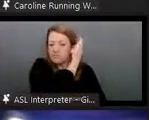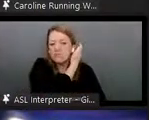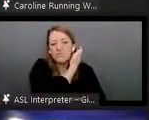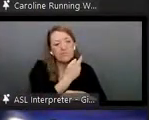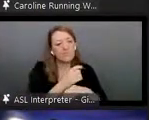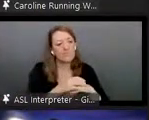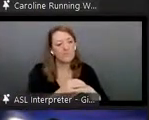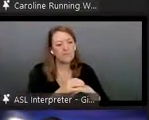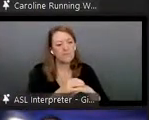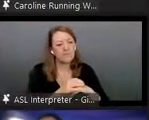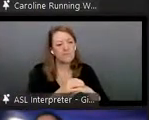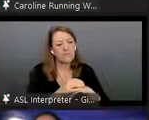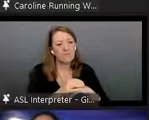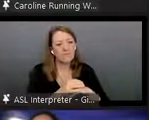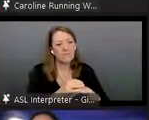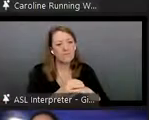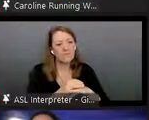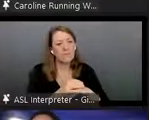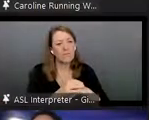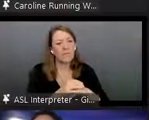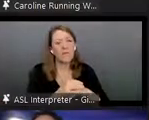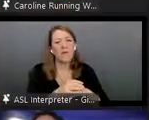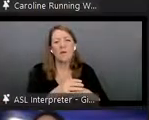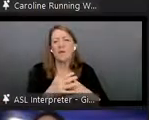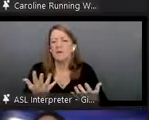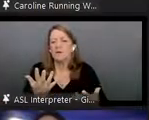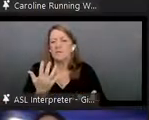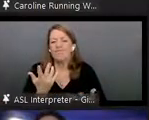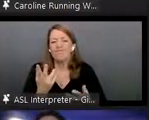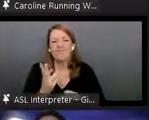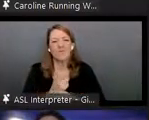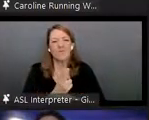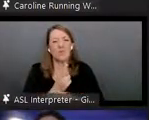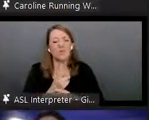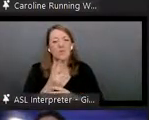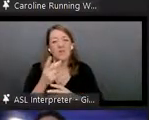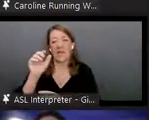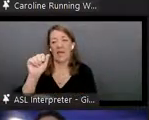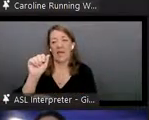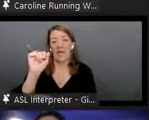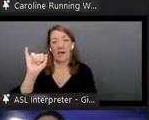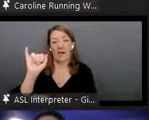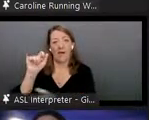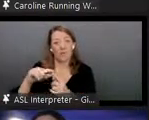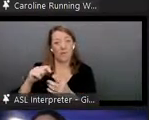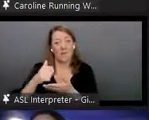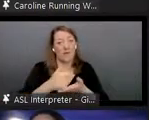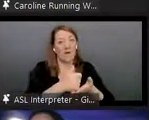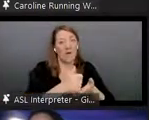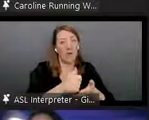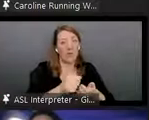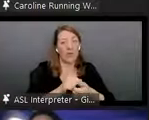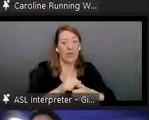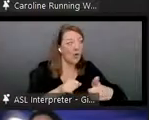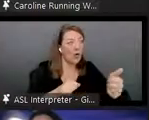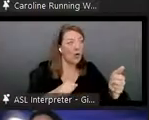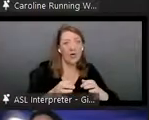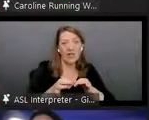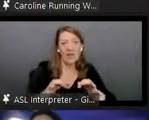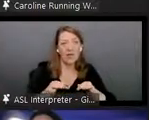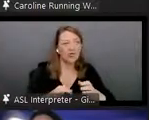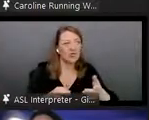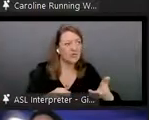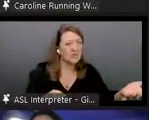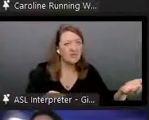with regards to applying AI to these under-resourced languages, um, such as indigenous languages, know, Maori languages, Kanaka,